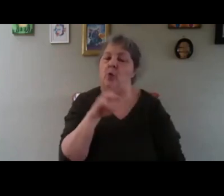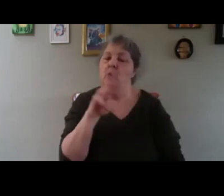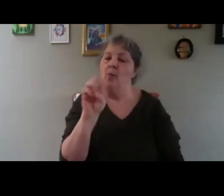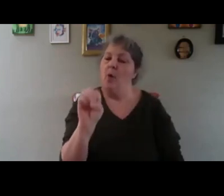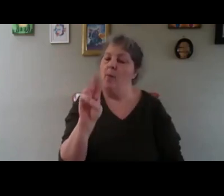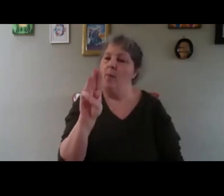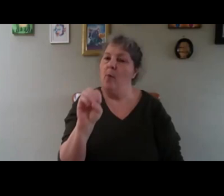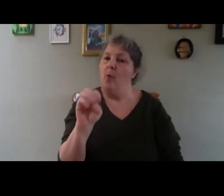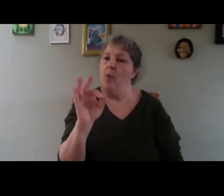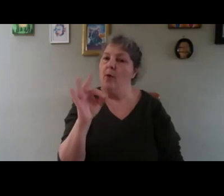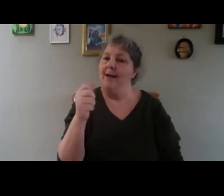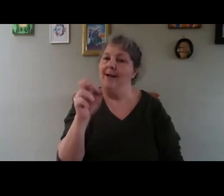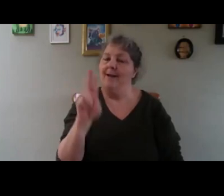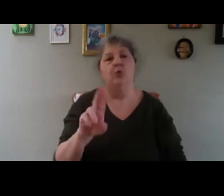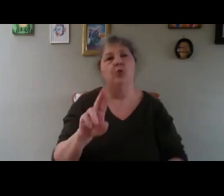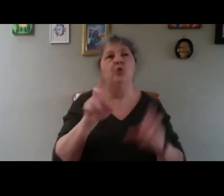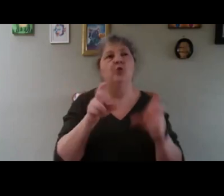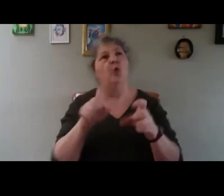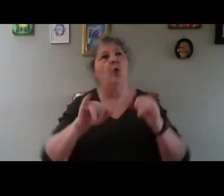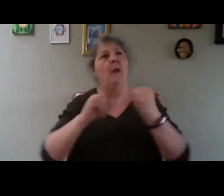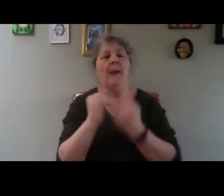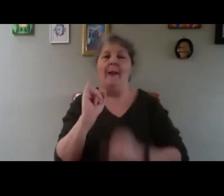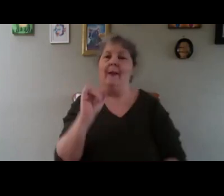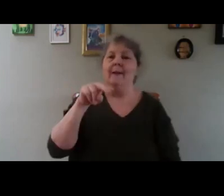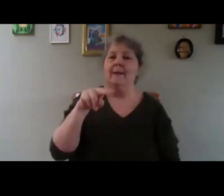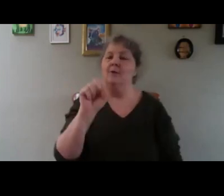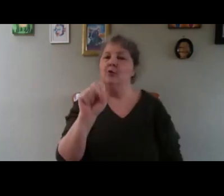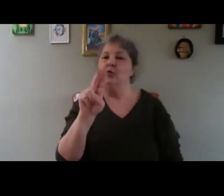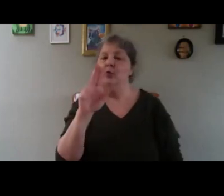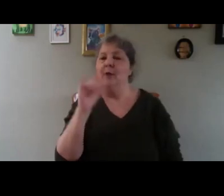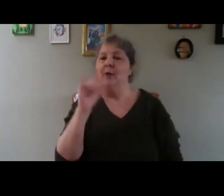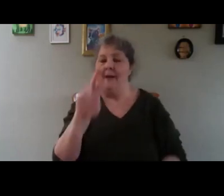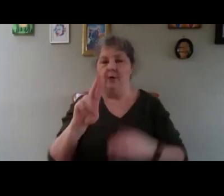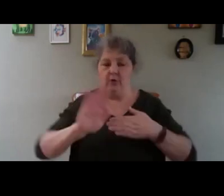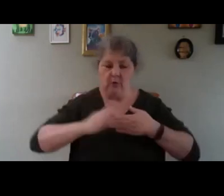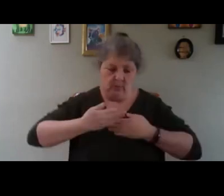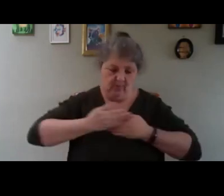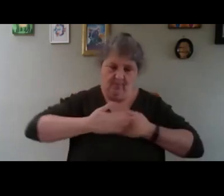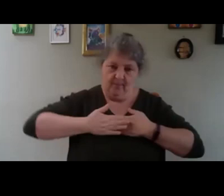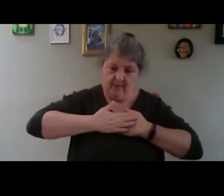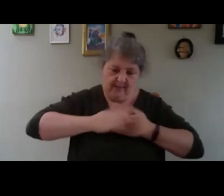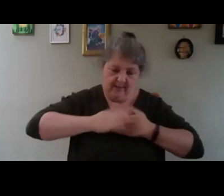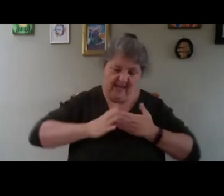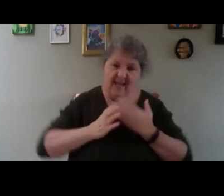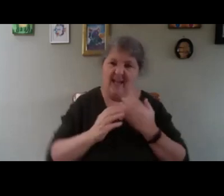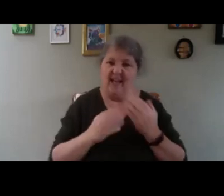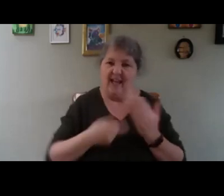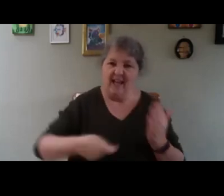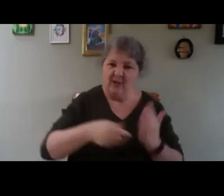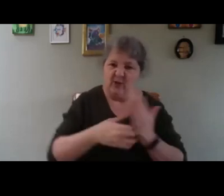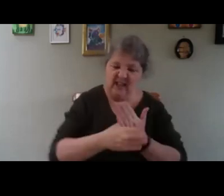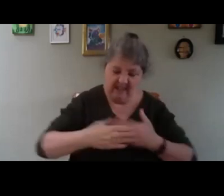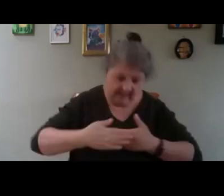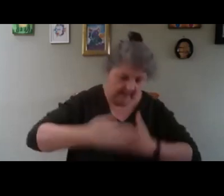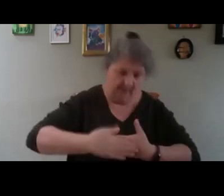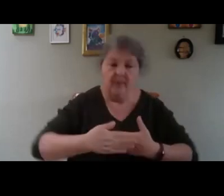insulation. But I use that as well to fix a plank and a floorboard. Actually, it's a floorboard. And on the